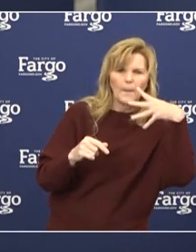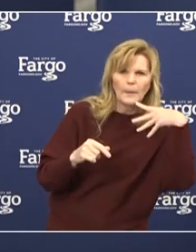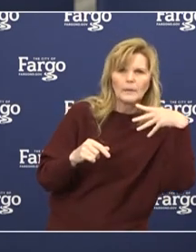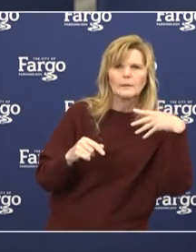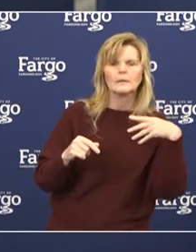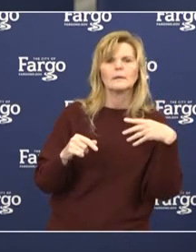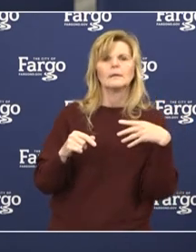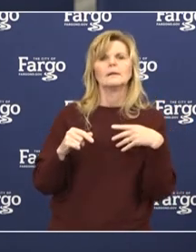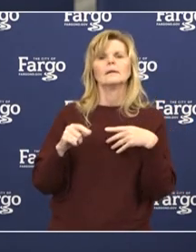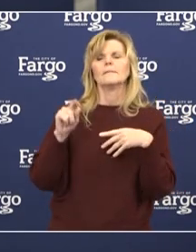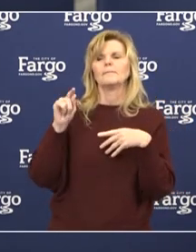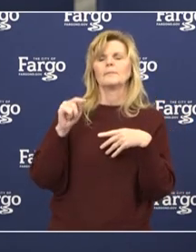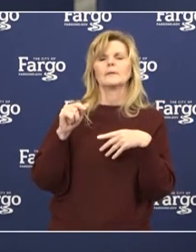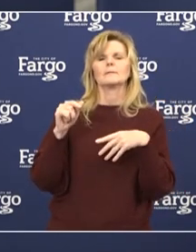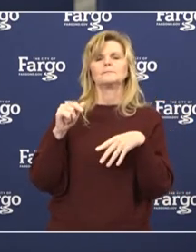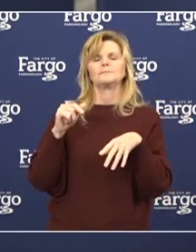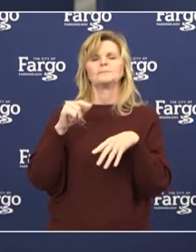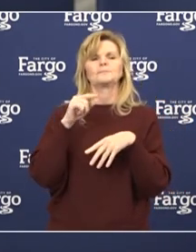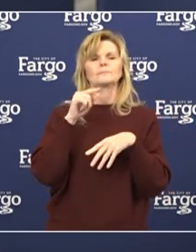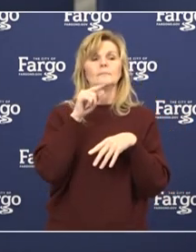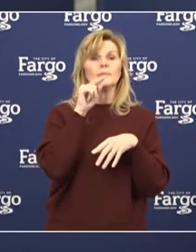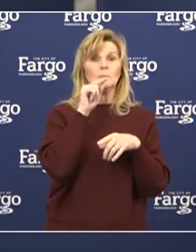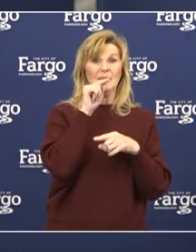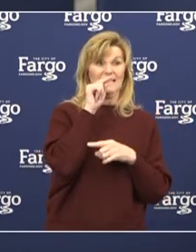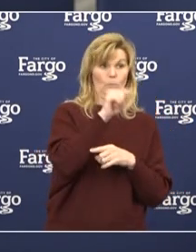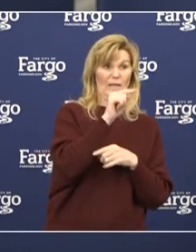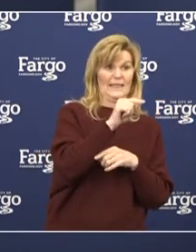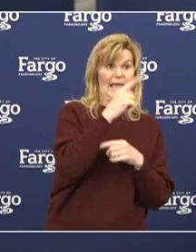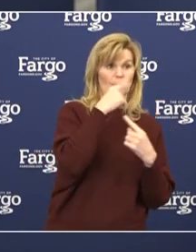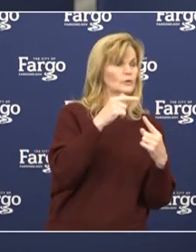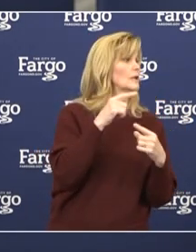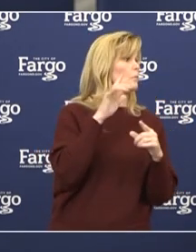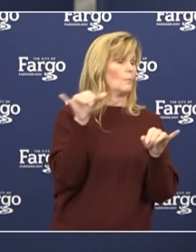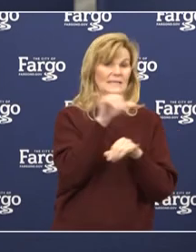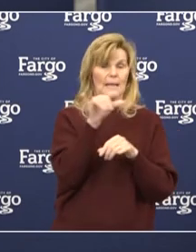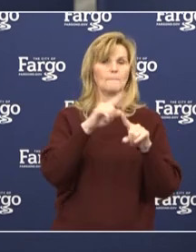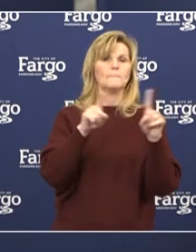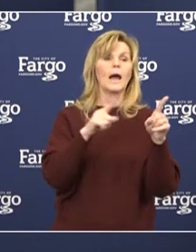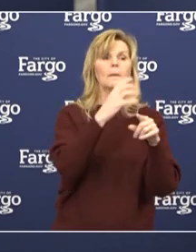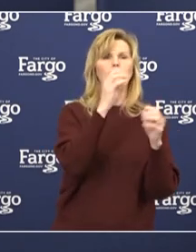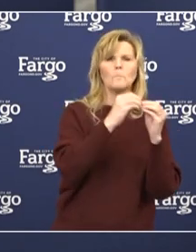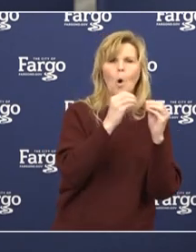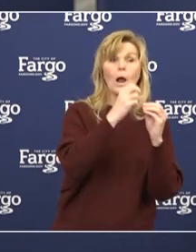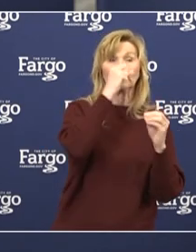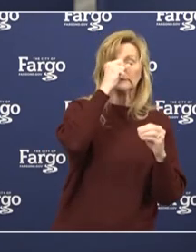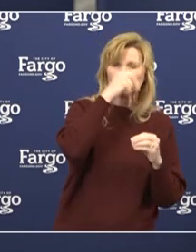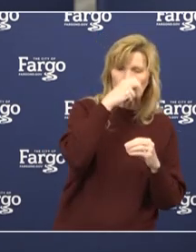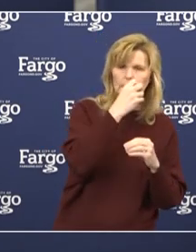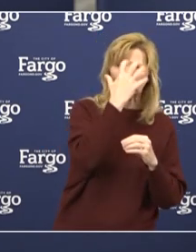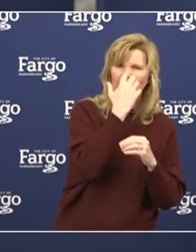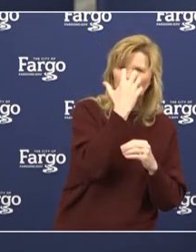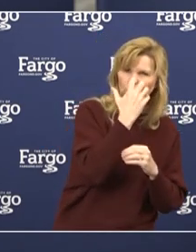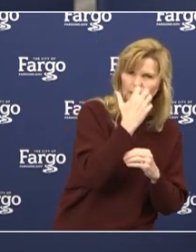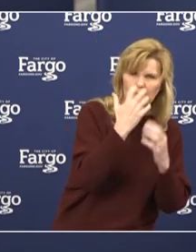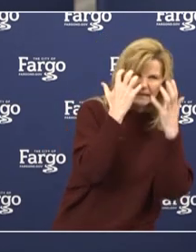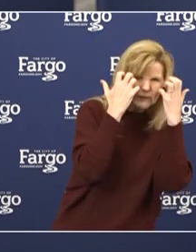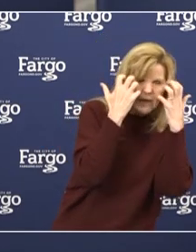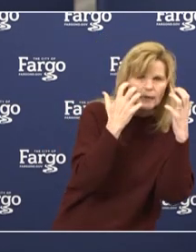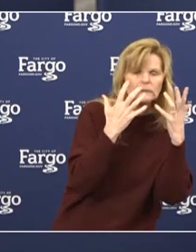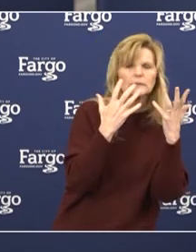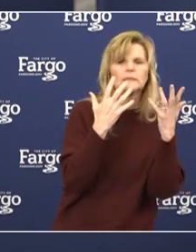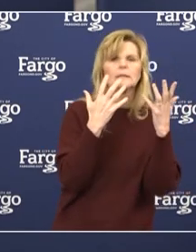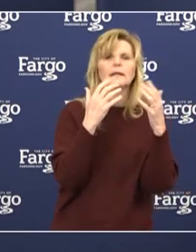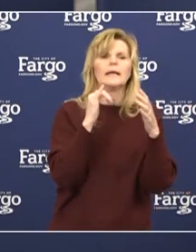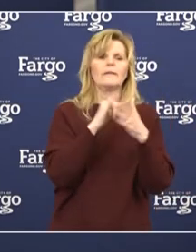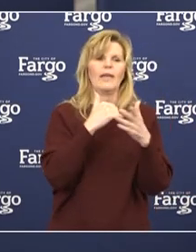be more allergy-specific are itching, so itchy, watery eyes, sneezing, kind of usual symptoms that most people would be familiar with if they